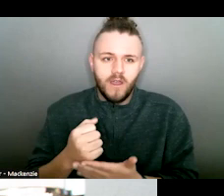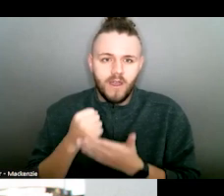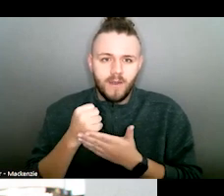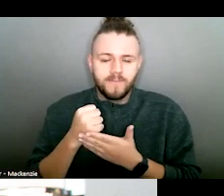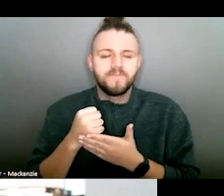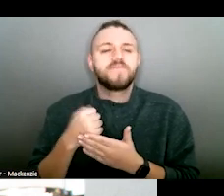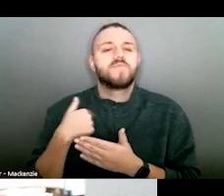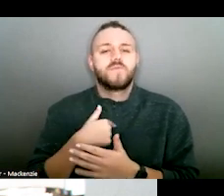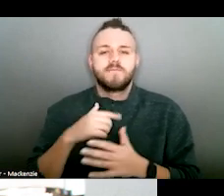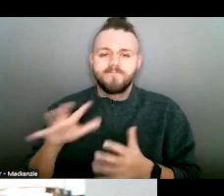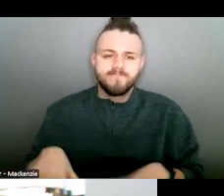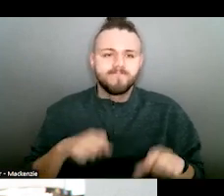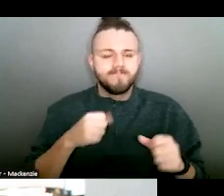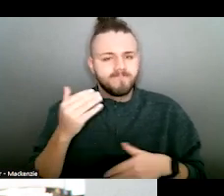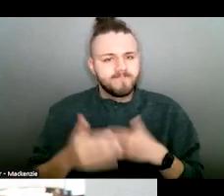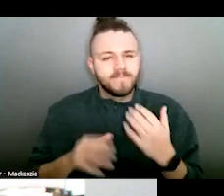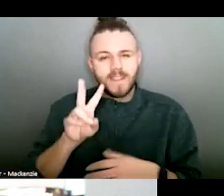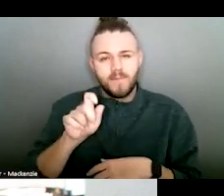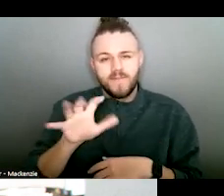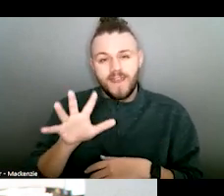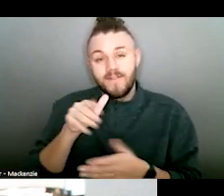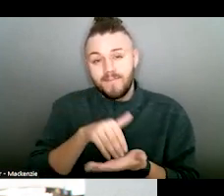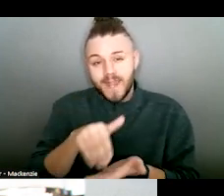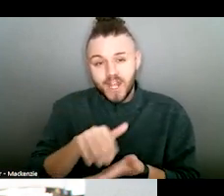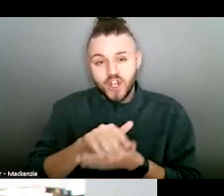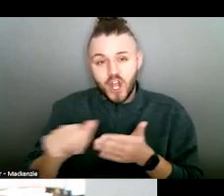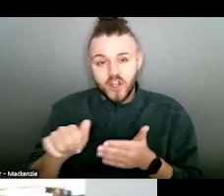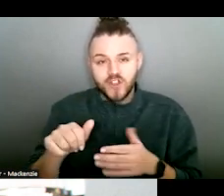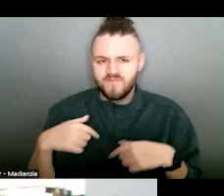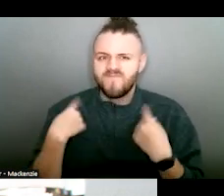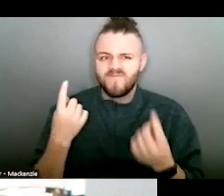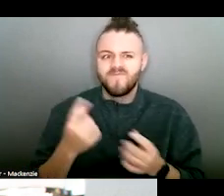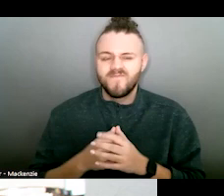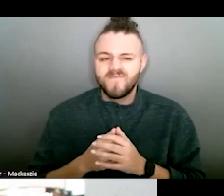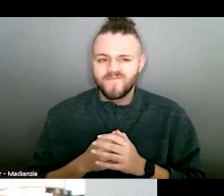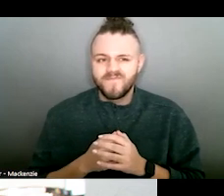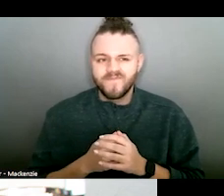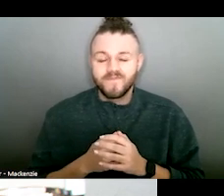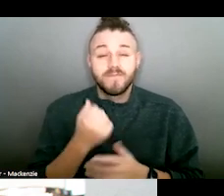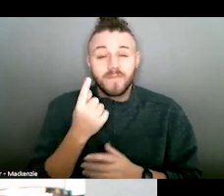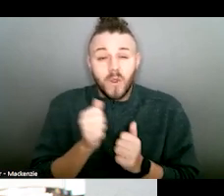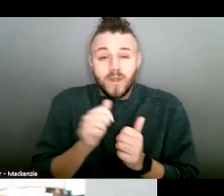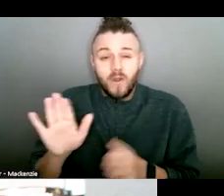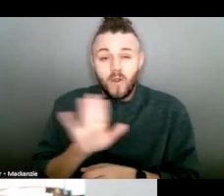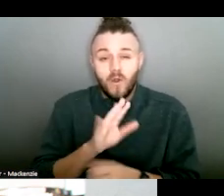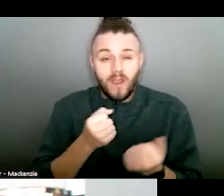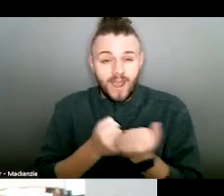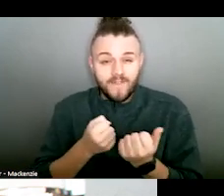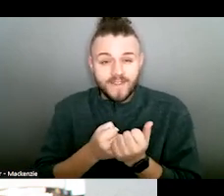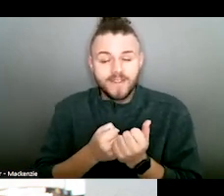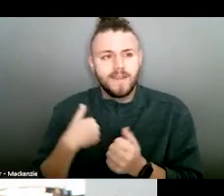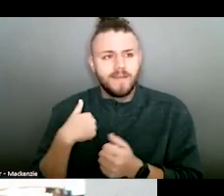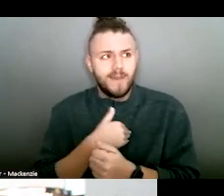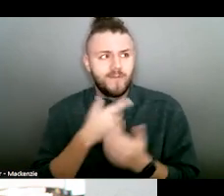championed an increase to this funding to $7.5 million over the biennium. Without your advocacy,